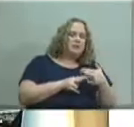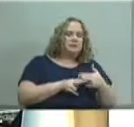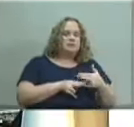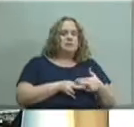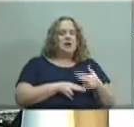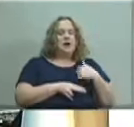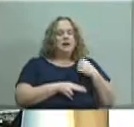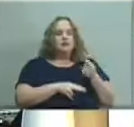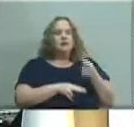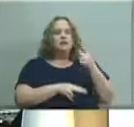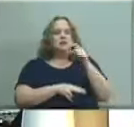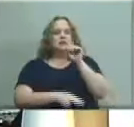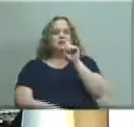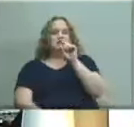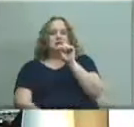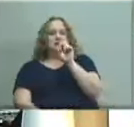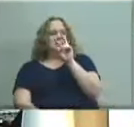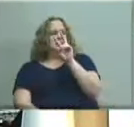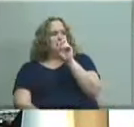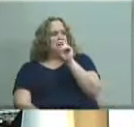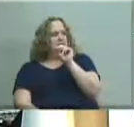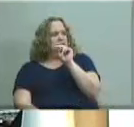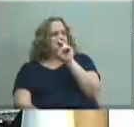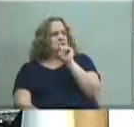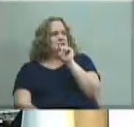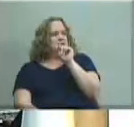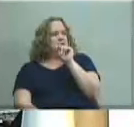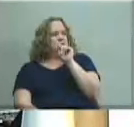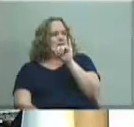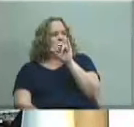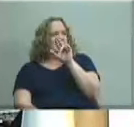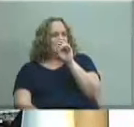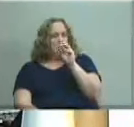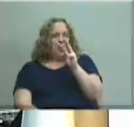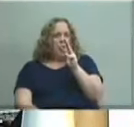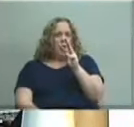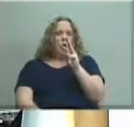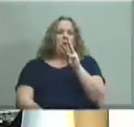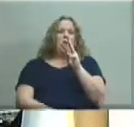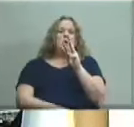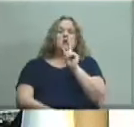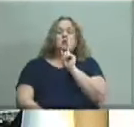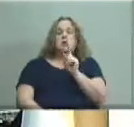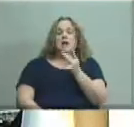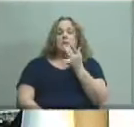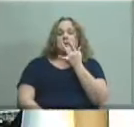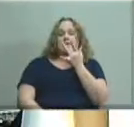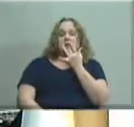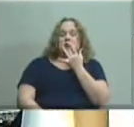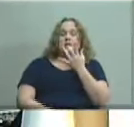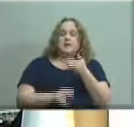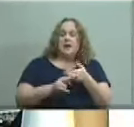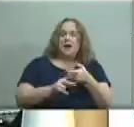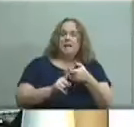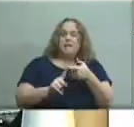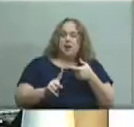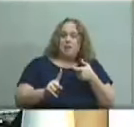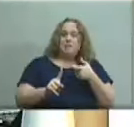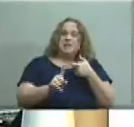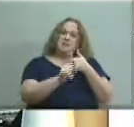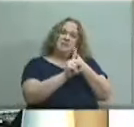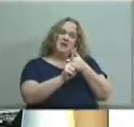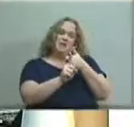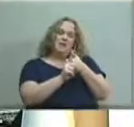that i understand that steven tyro was actually preferred name from the meeting that dr razer had talked about earlier uh who is an